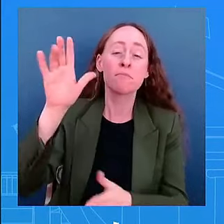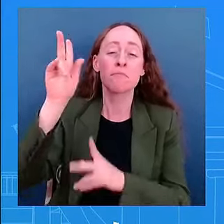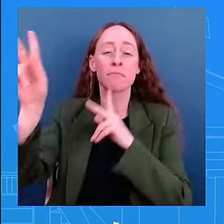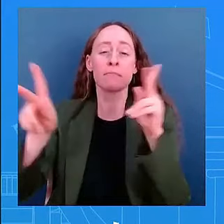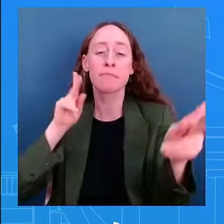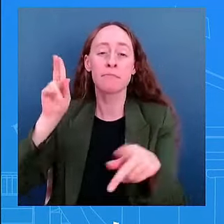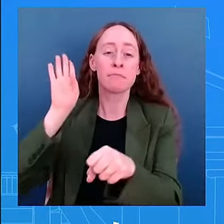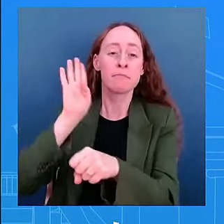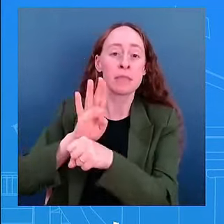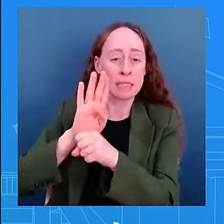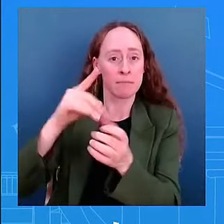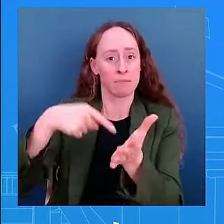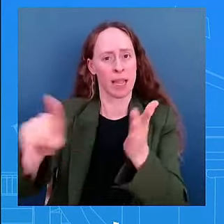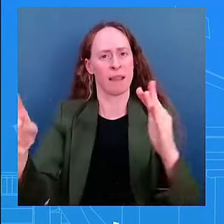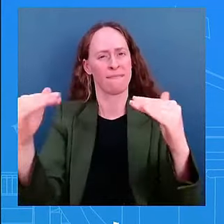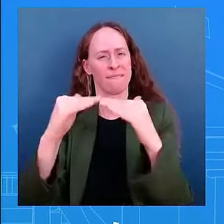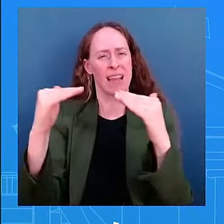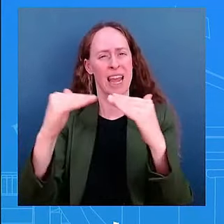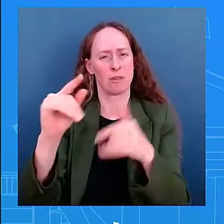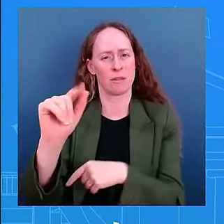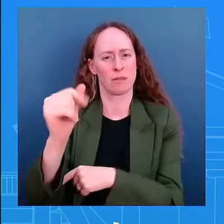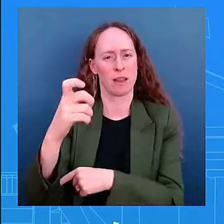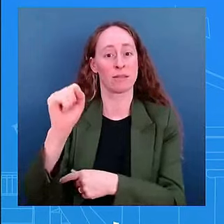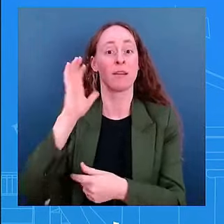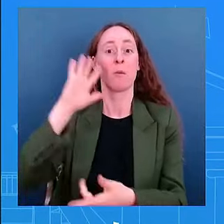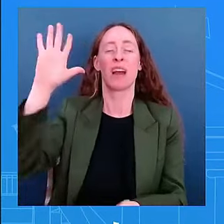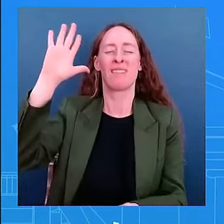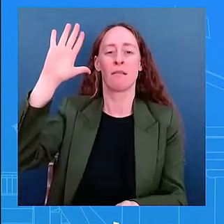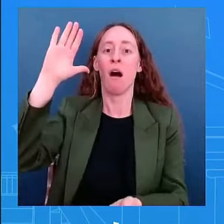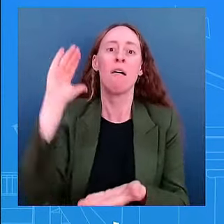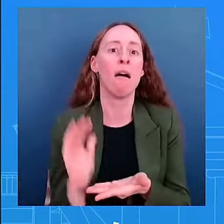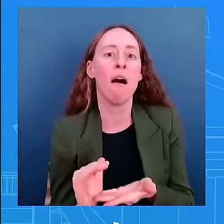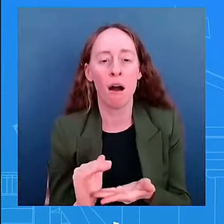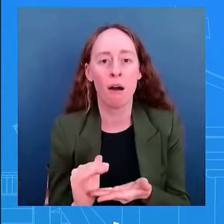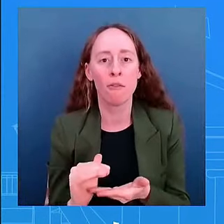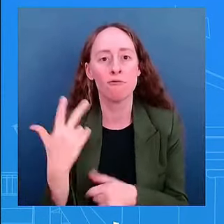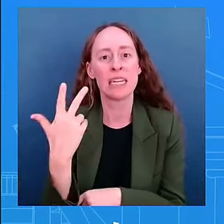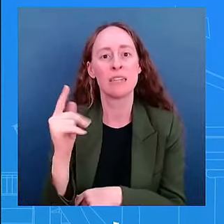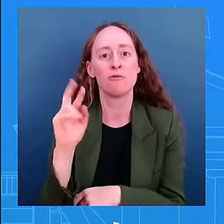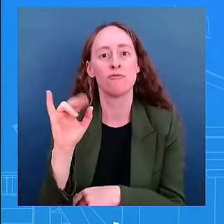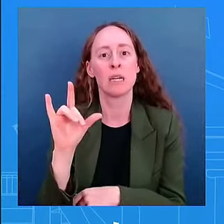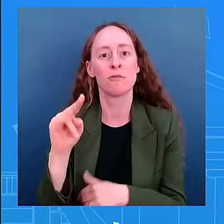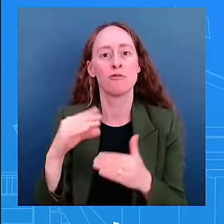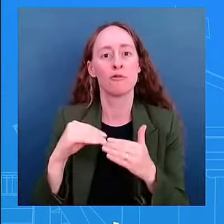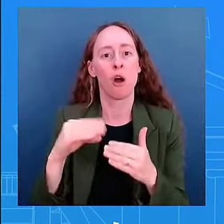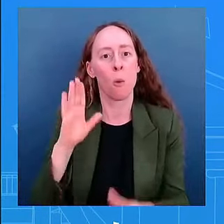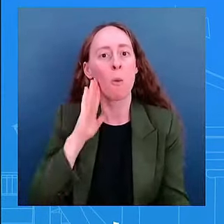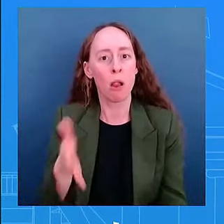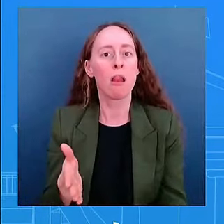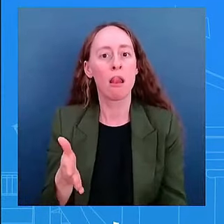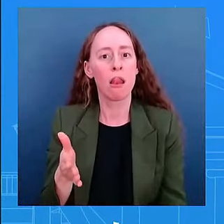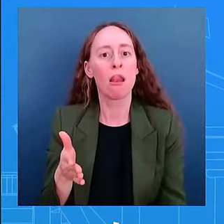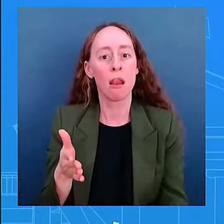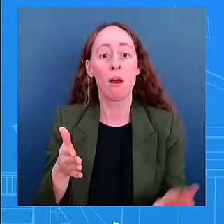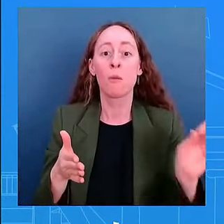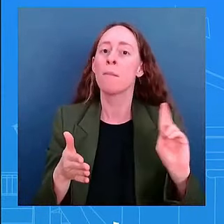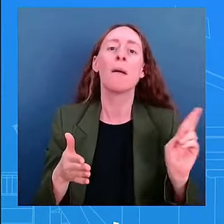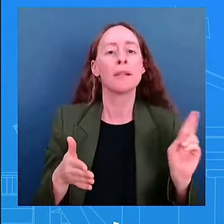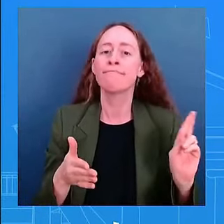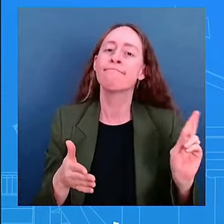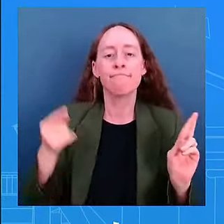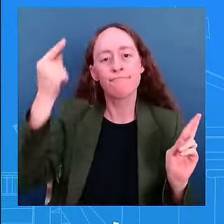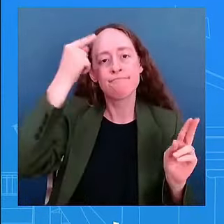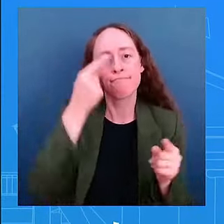republicans are offering the opposite of that so i think policy matters what we've been able to get done matters